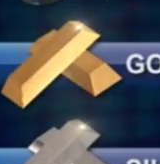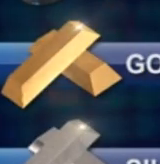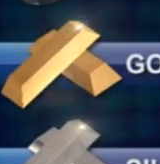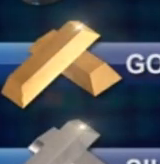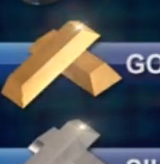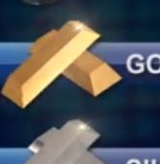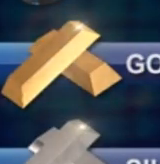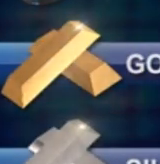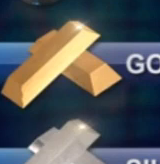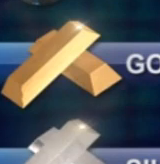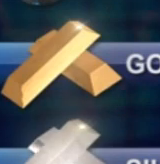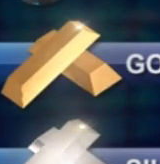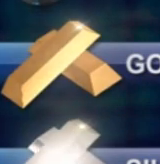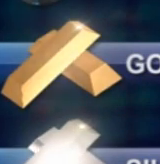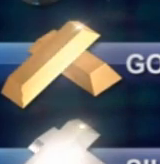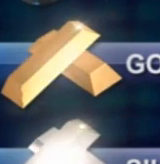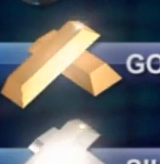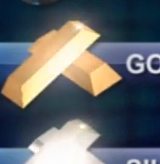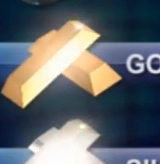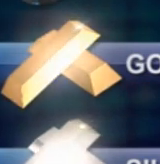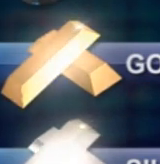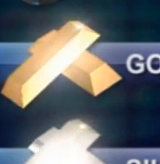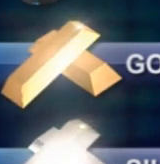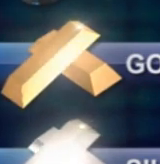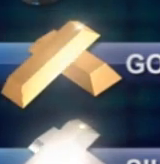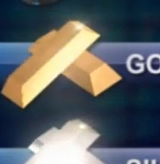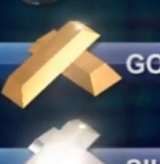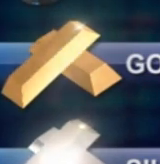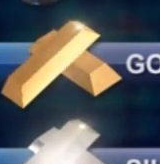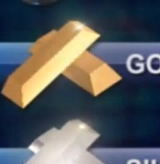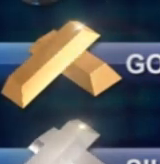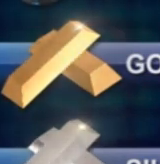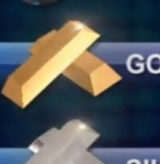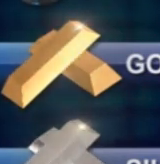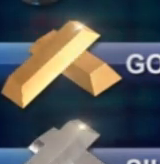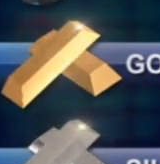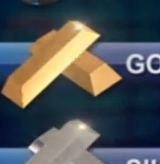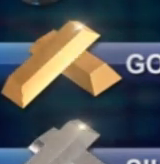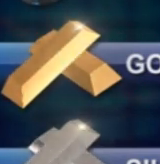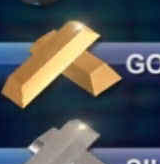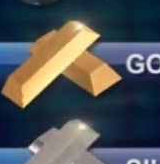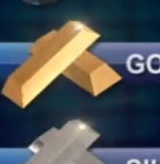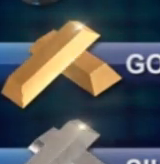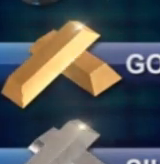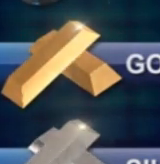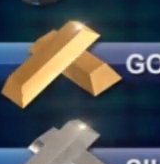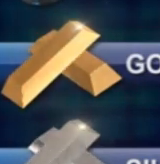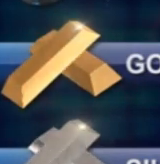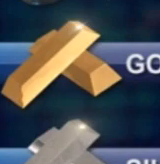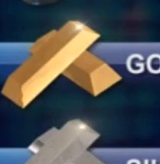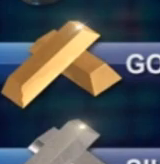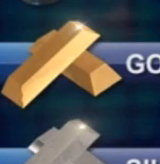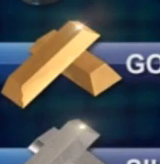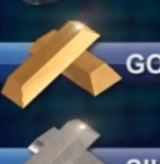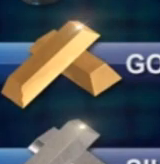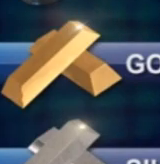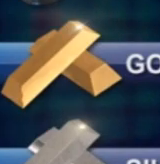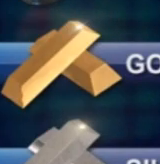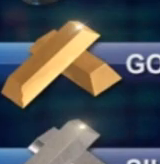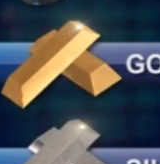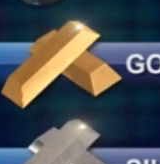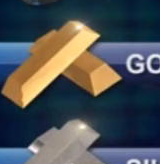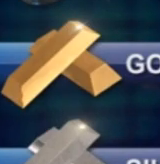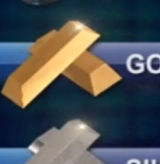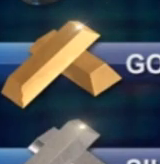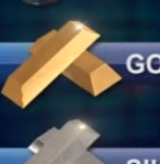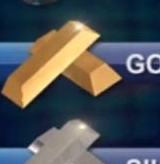rose about $40 a barrel. Gold was higher at $1,891 per ounce, and silver gained $1 to $22